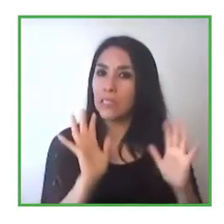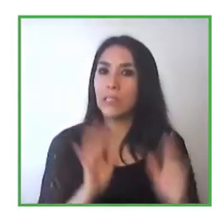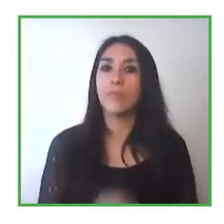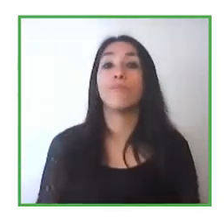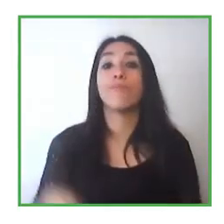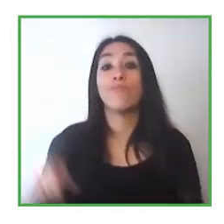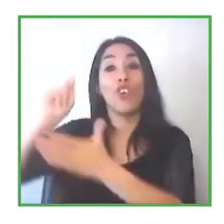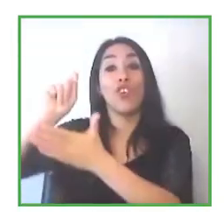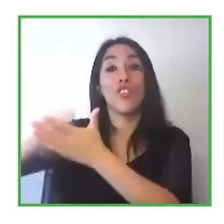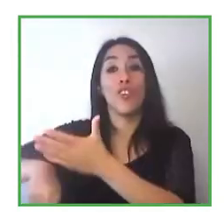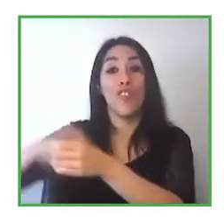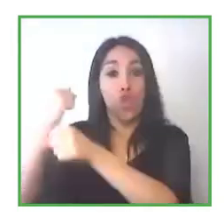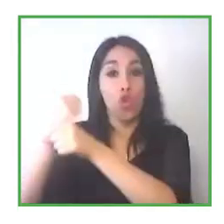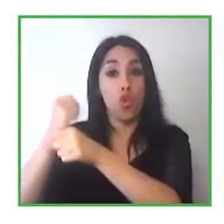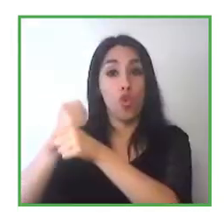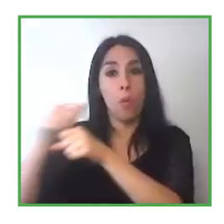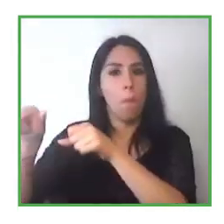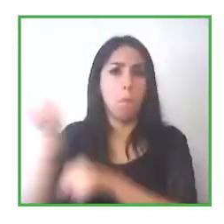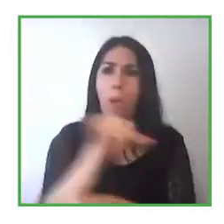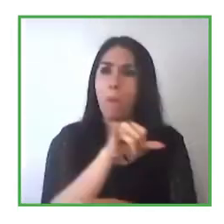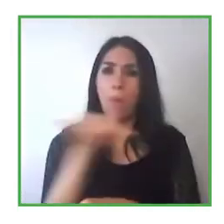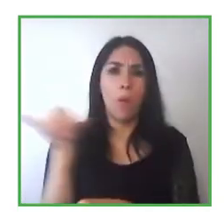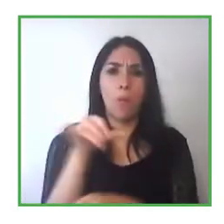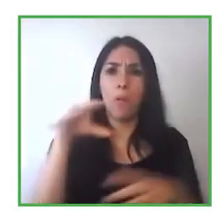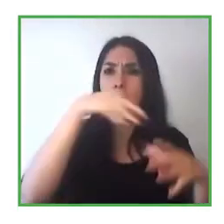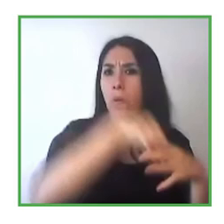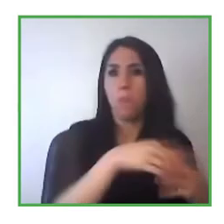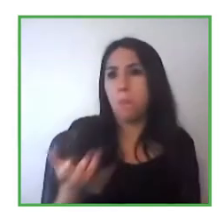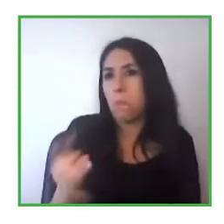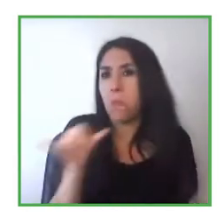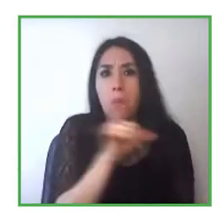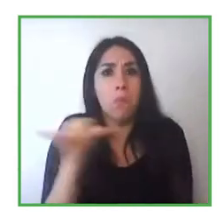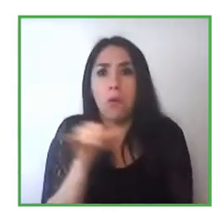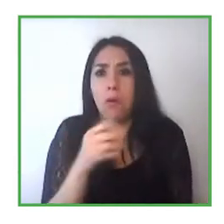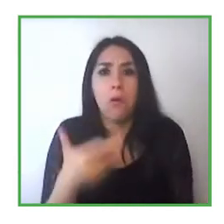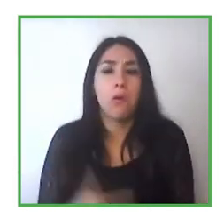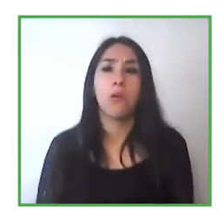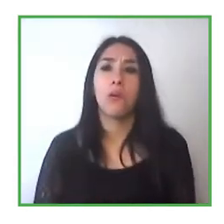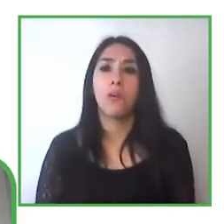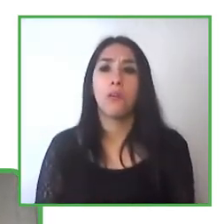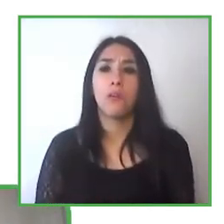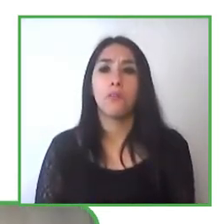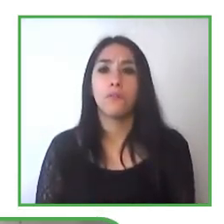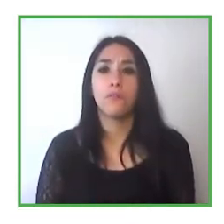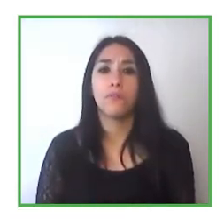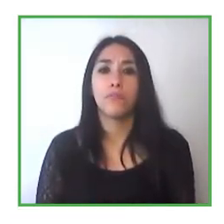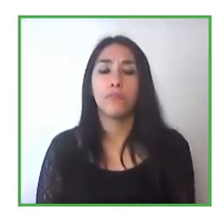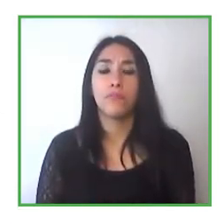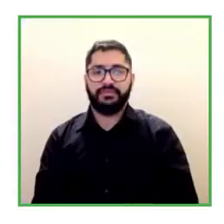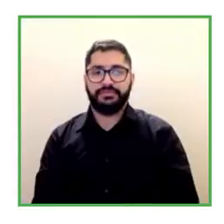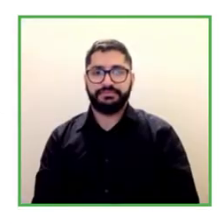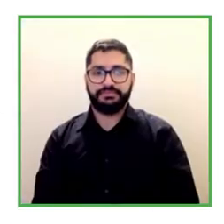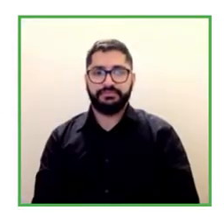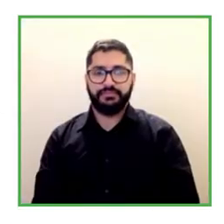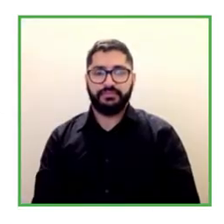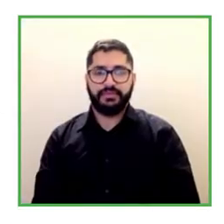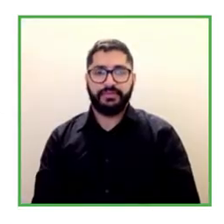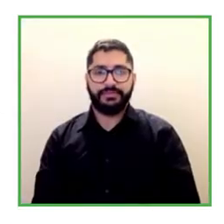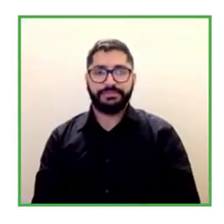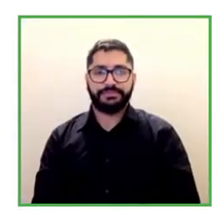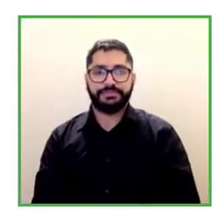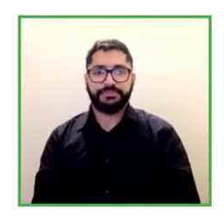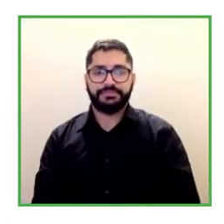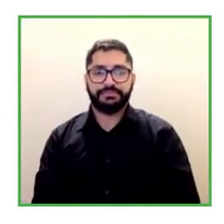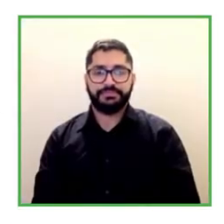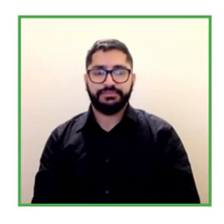we have about the same percentage of indefinite uh work contracts well thank